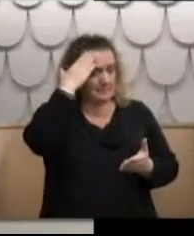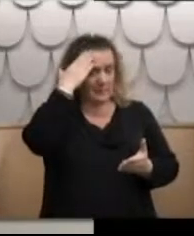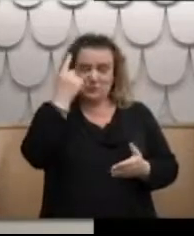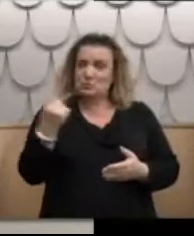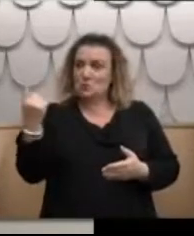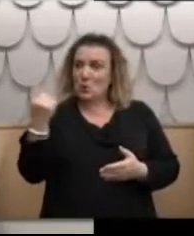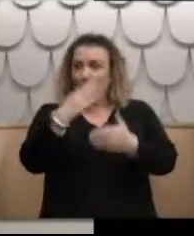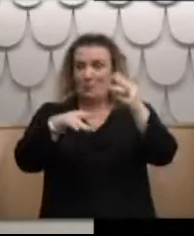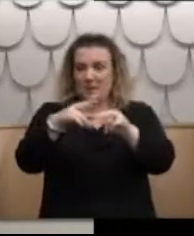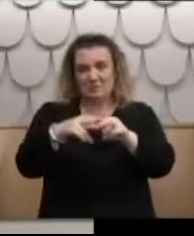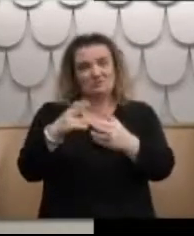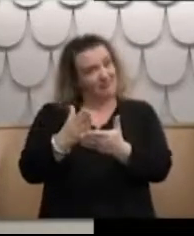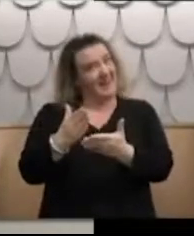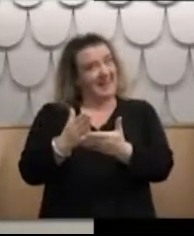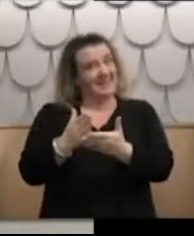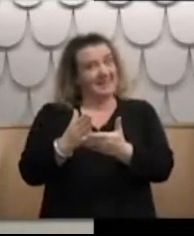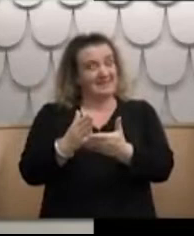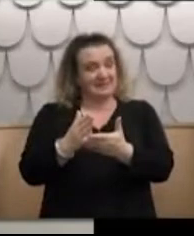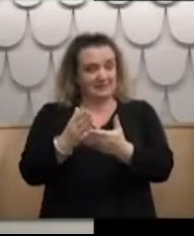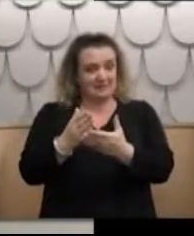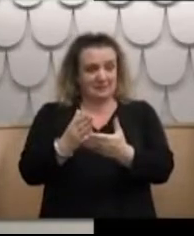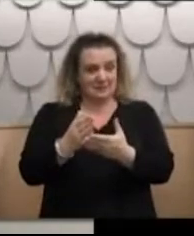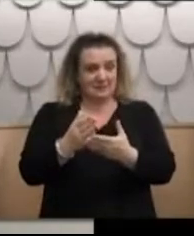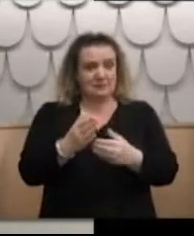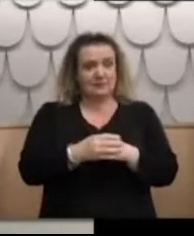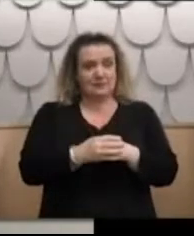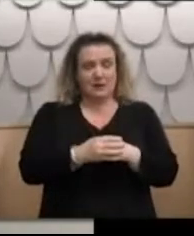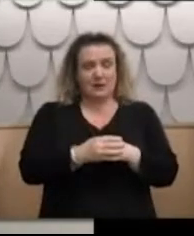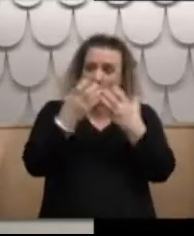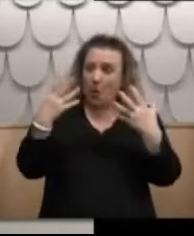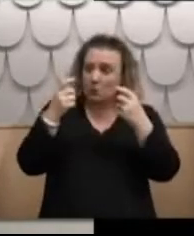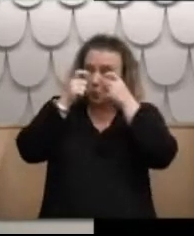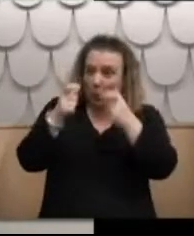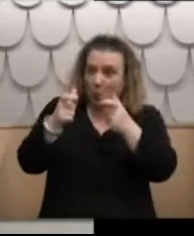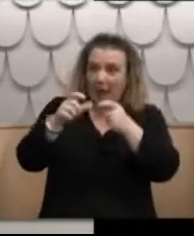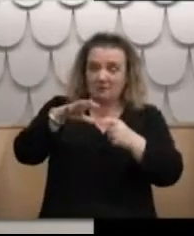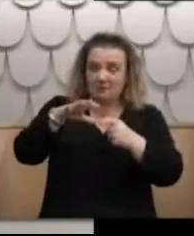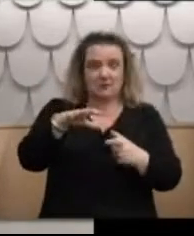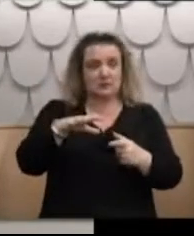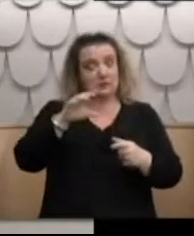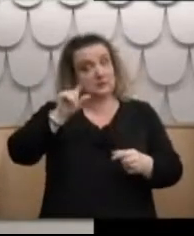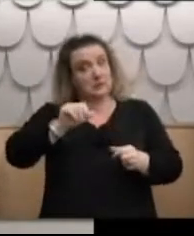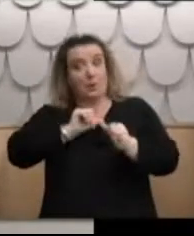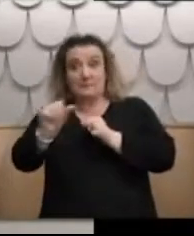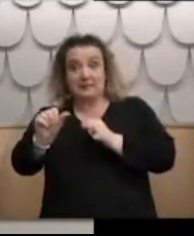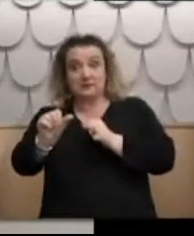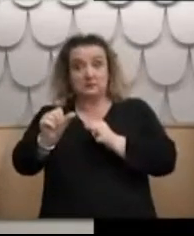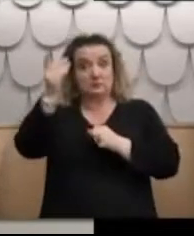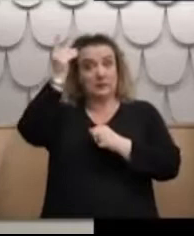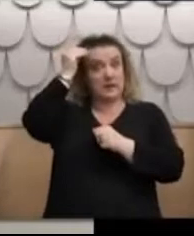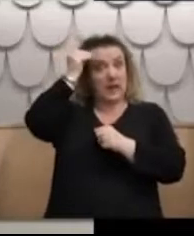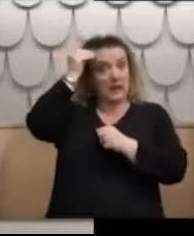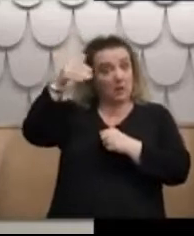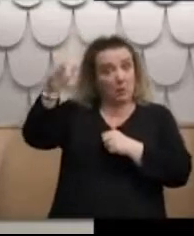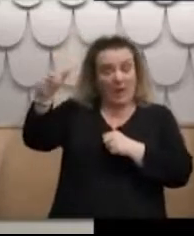a solo mum and she took a lot after a new family. She did the best she could with Dad, being away all the